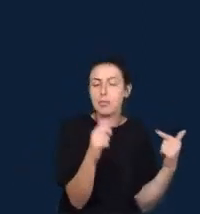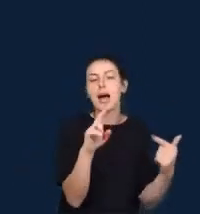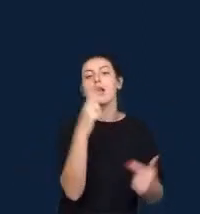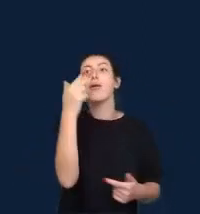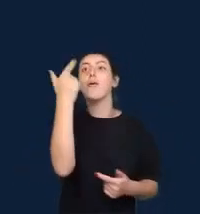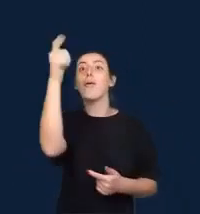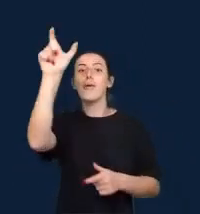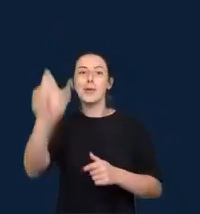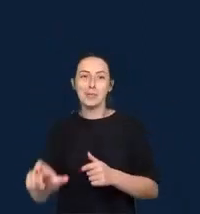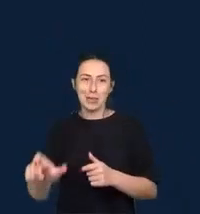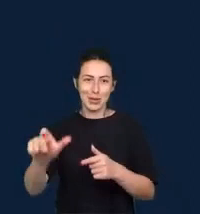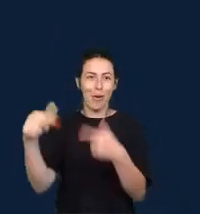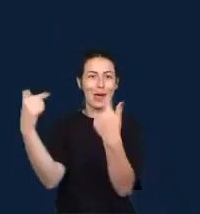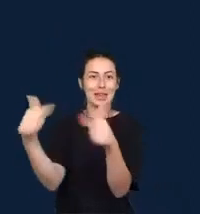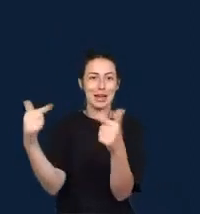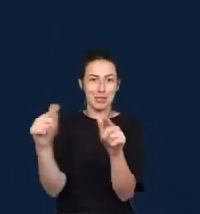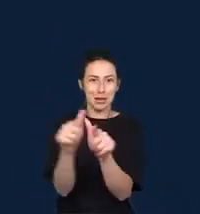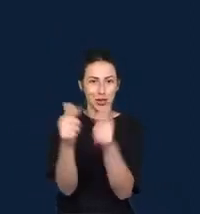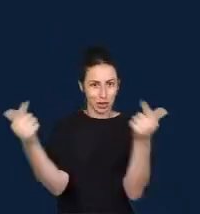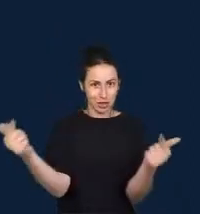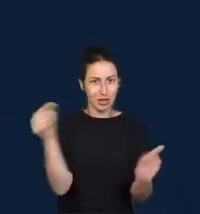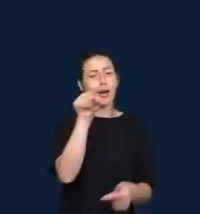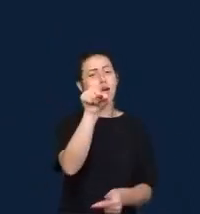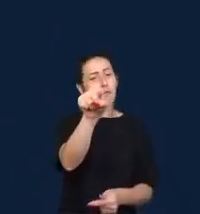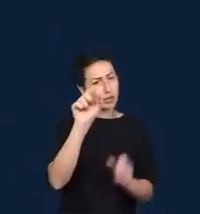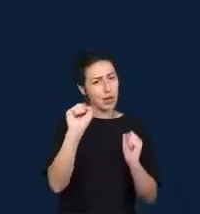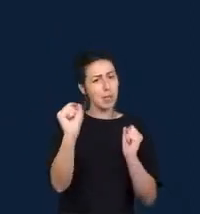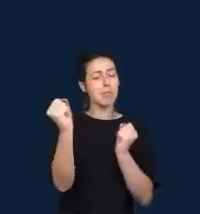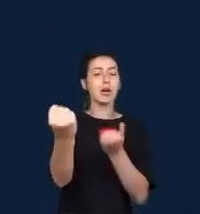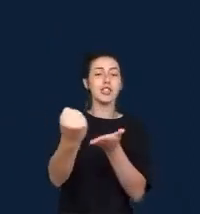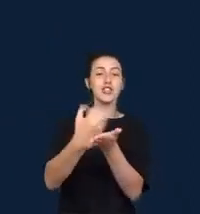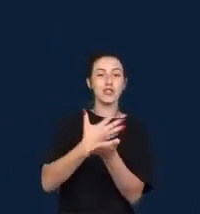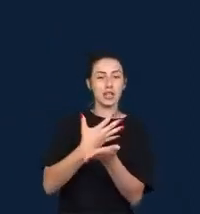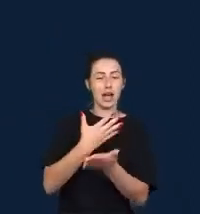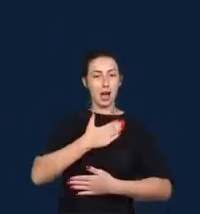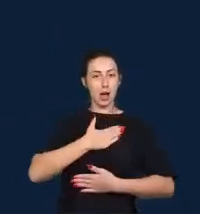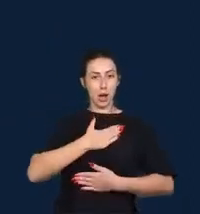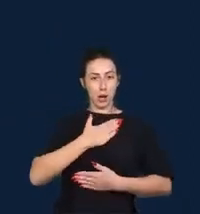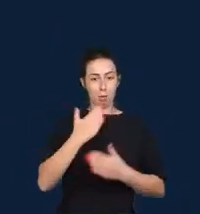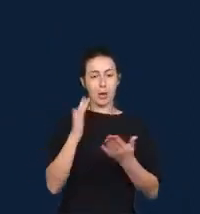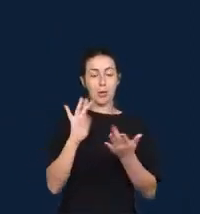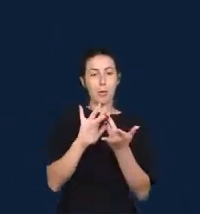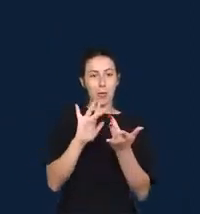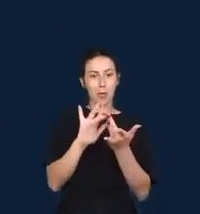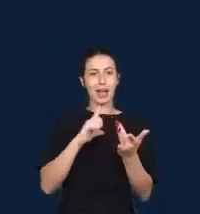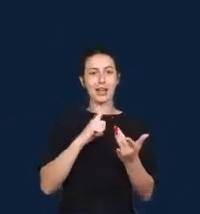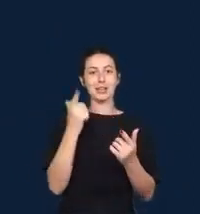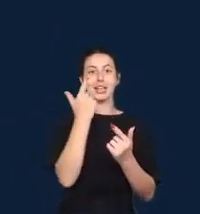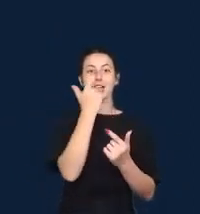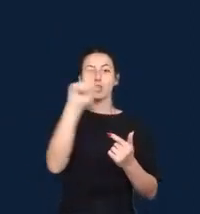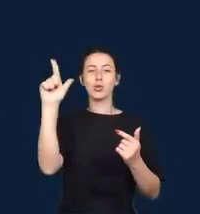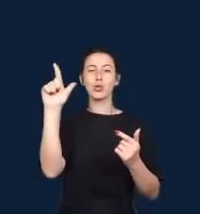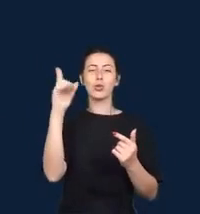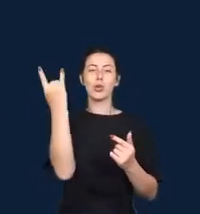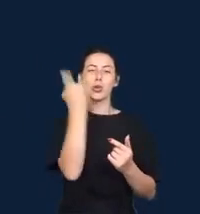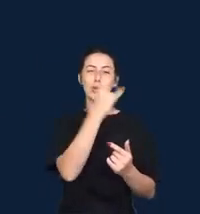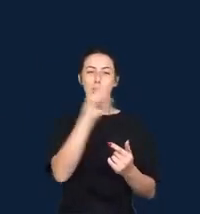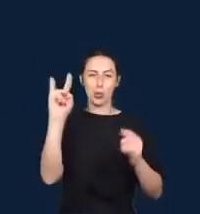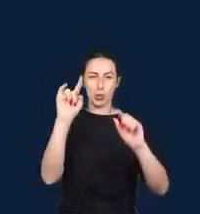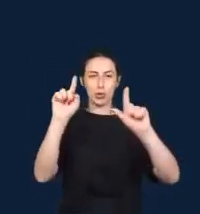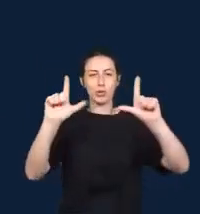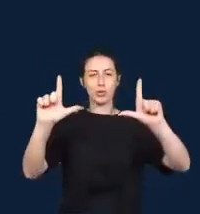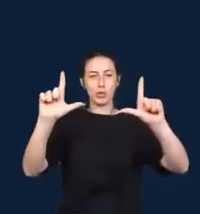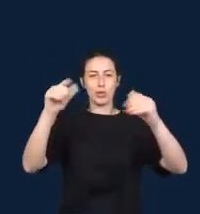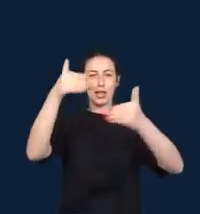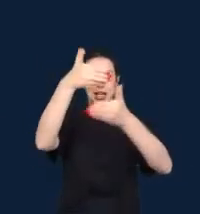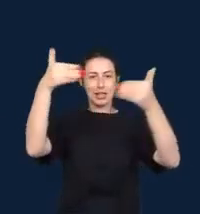contact details will be on the last slide. And also when it comes to making stories with and about data,